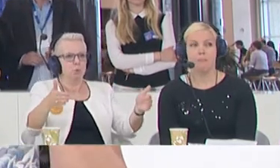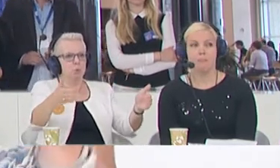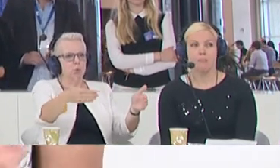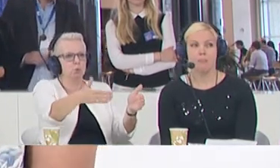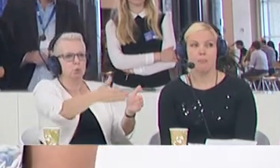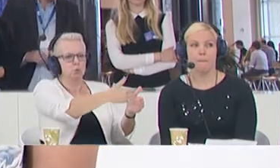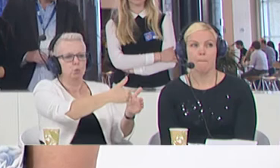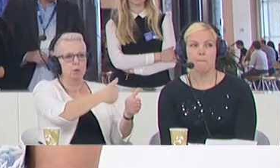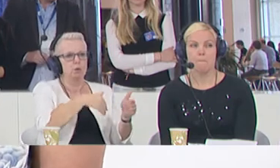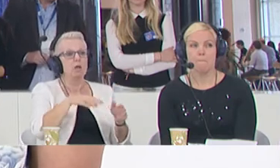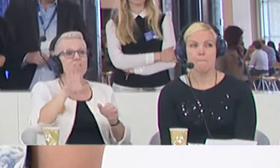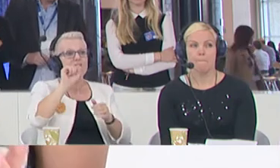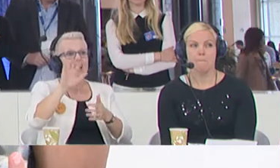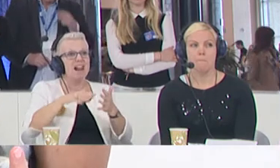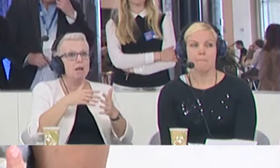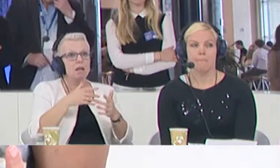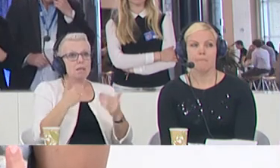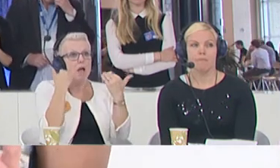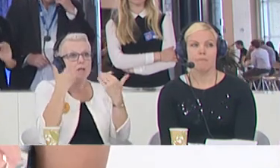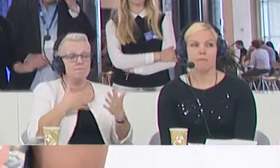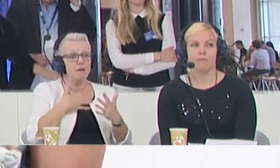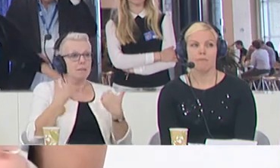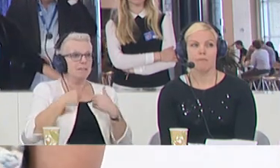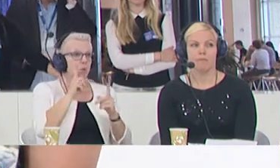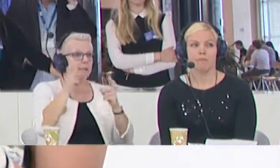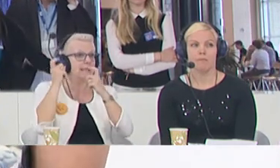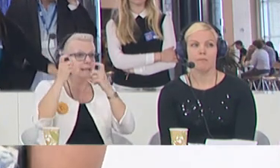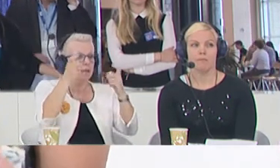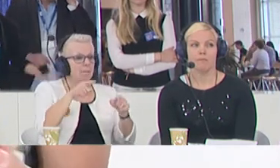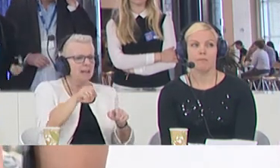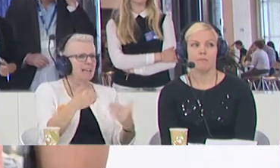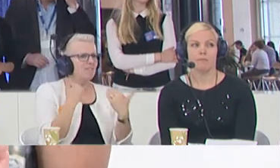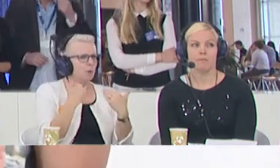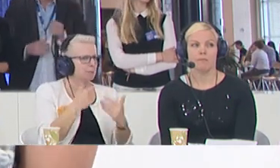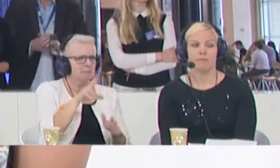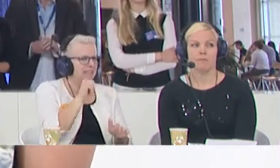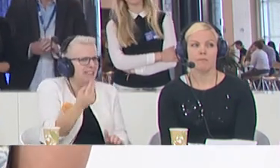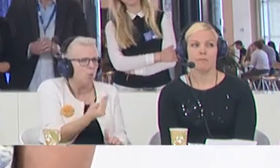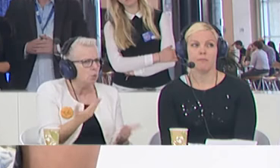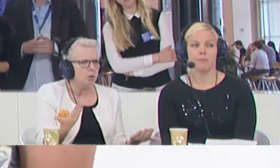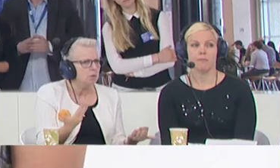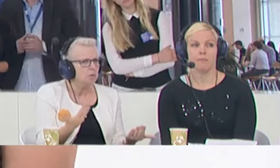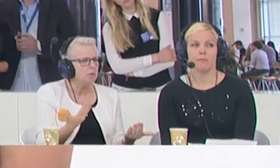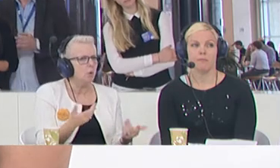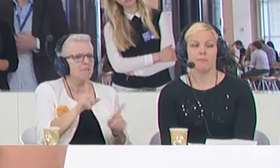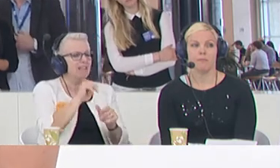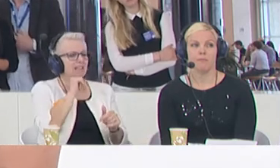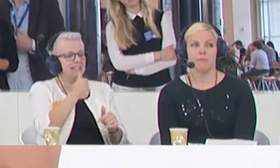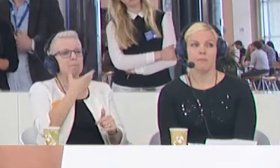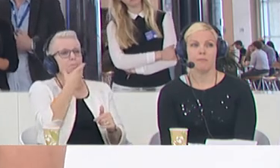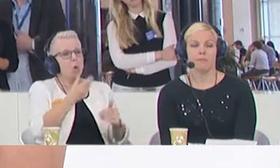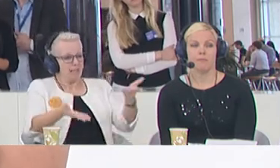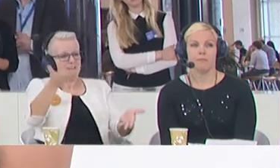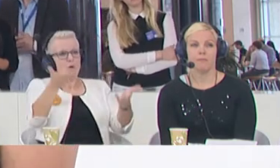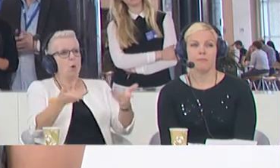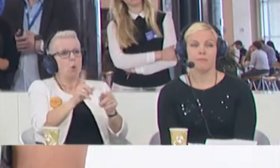a lot of data of people traveling and data that is not maybe necessary or not at least balanced or